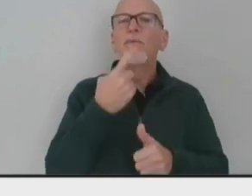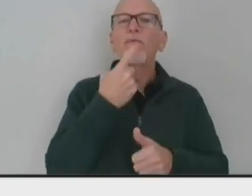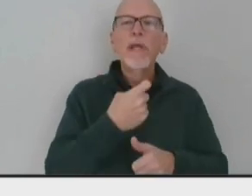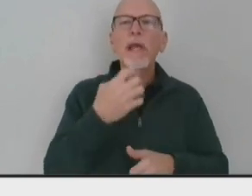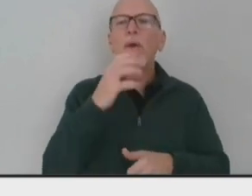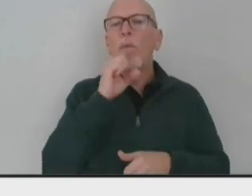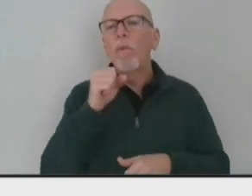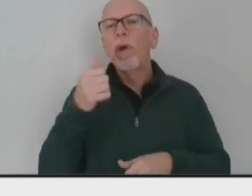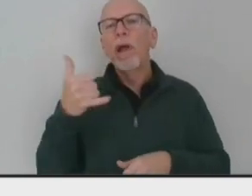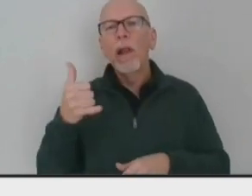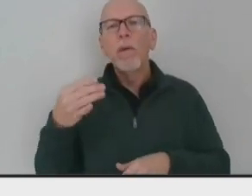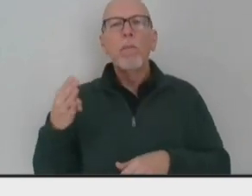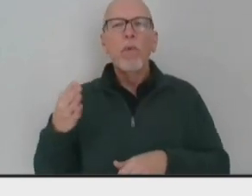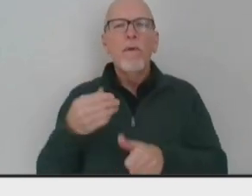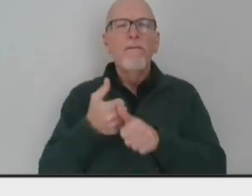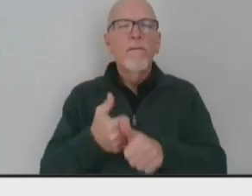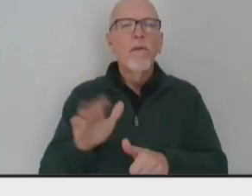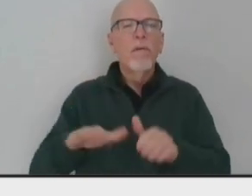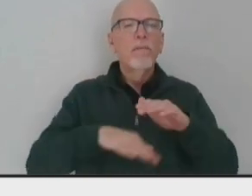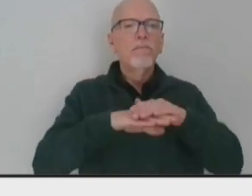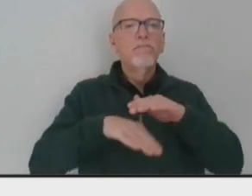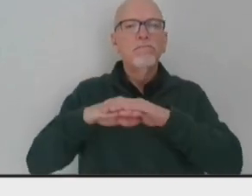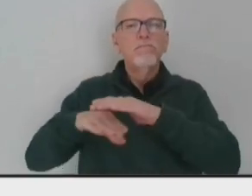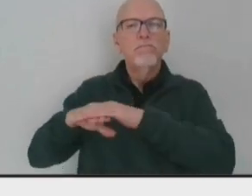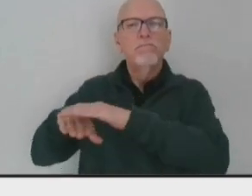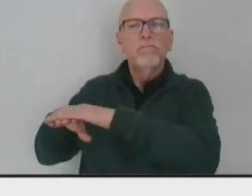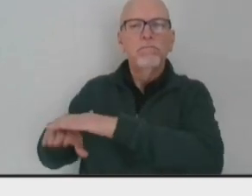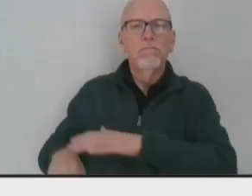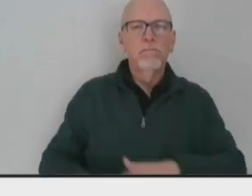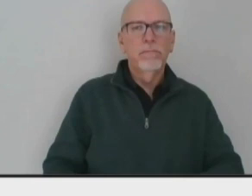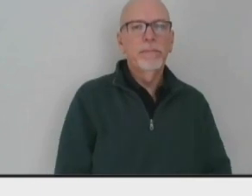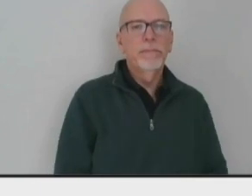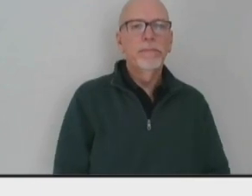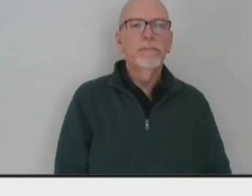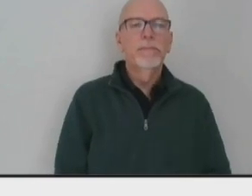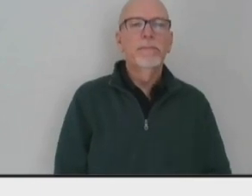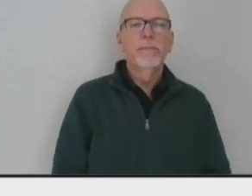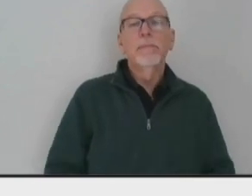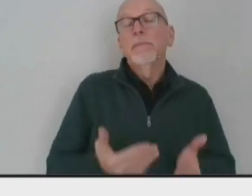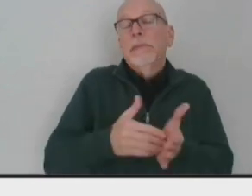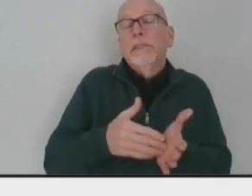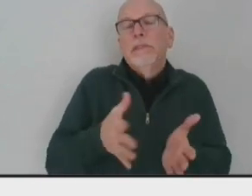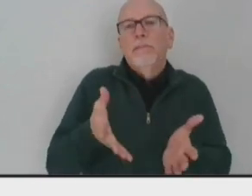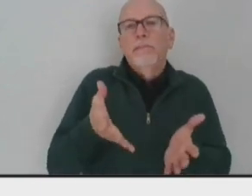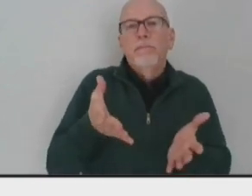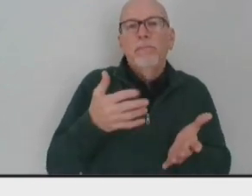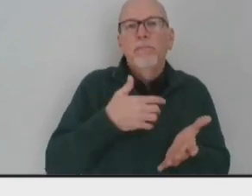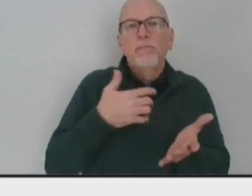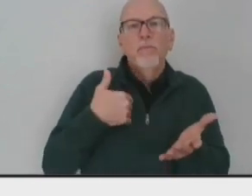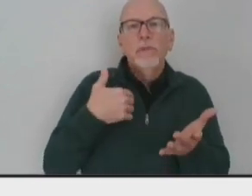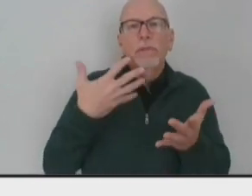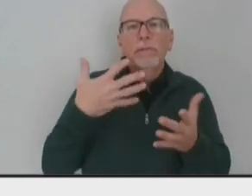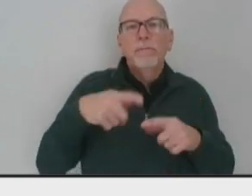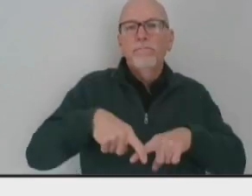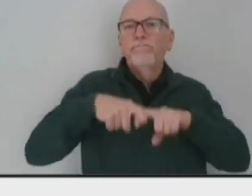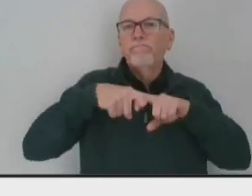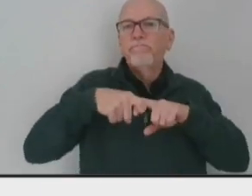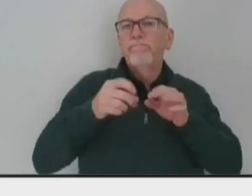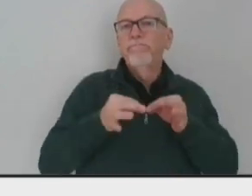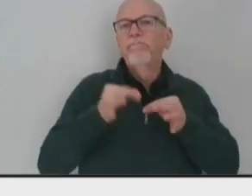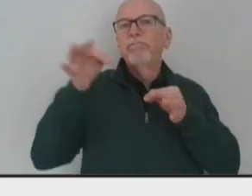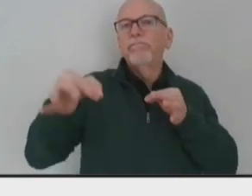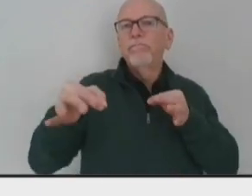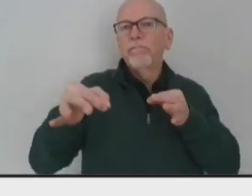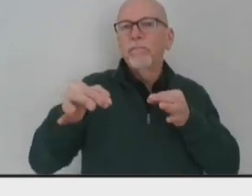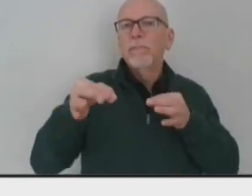orange, yellow, and blue metrics. That's, again, pausing or delaying those non-emergent